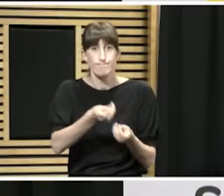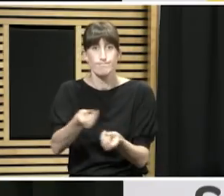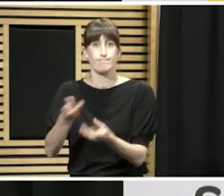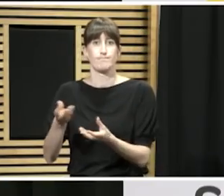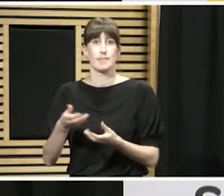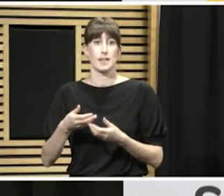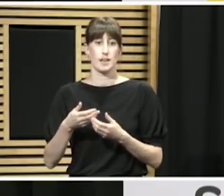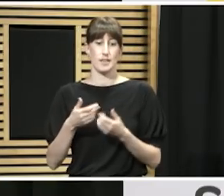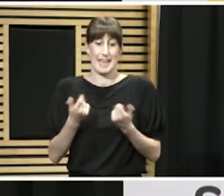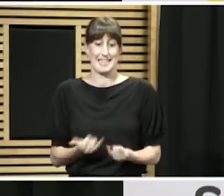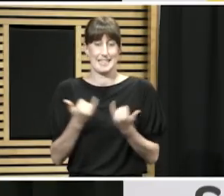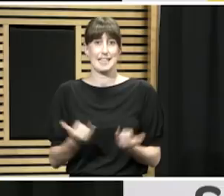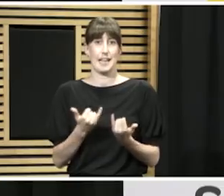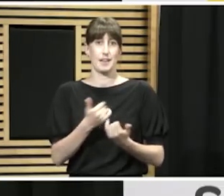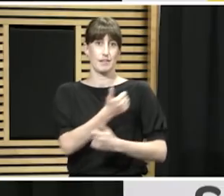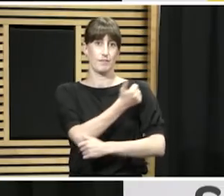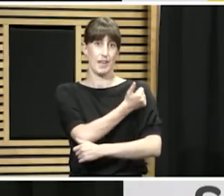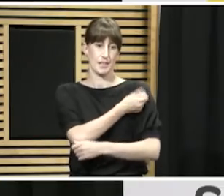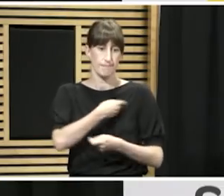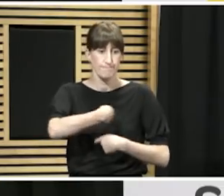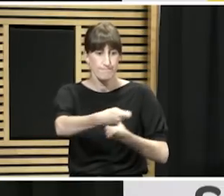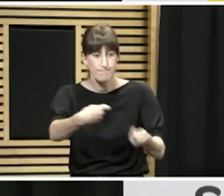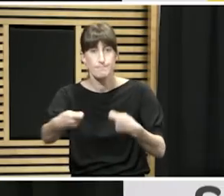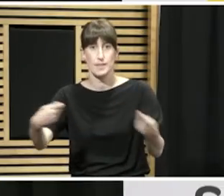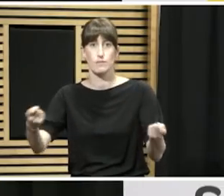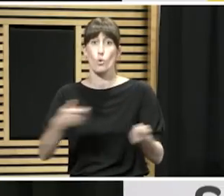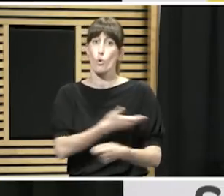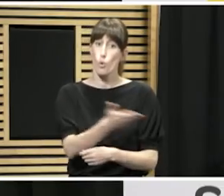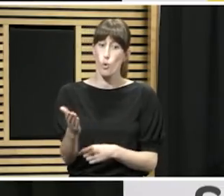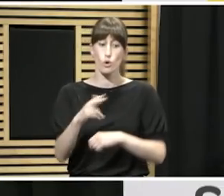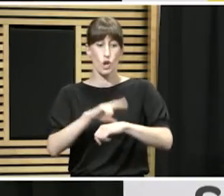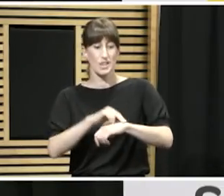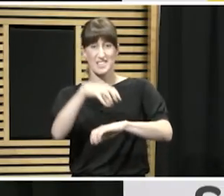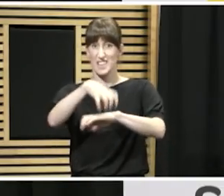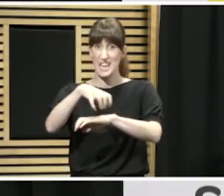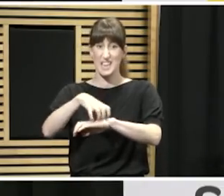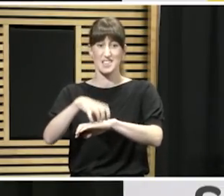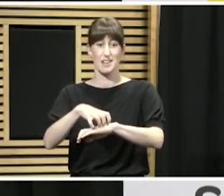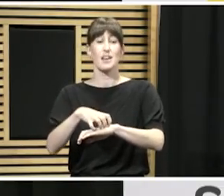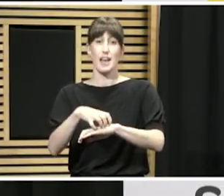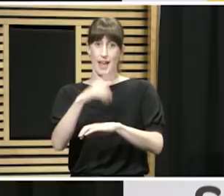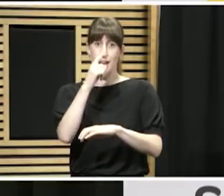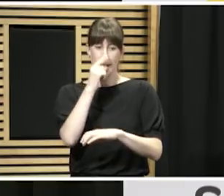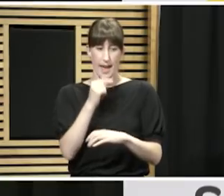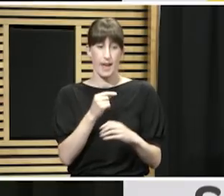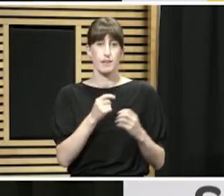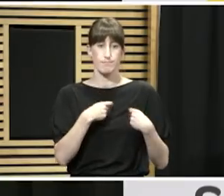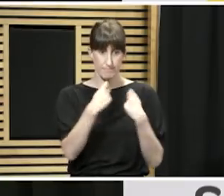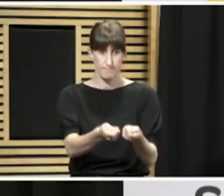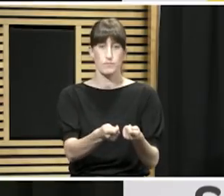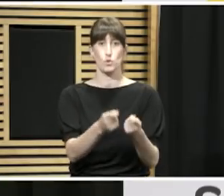vaccine that is already in the system so that all practices who need it are able to vaccinate those high priority groups.